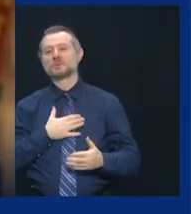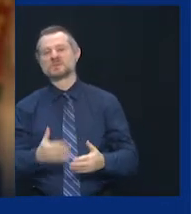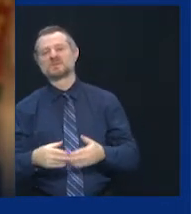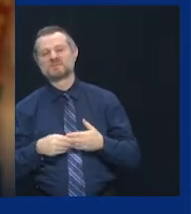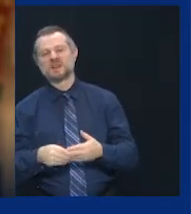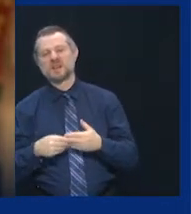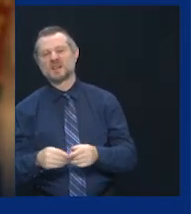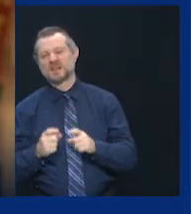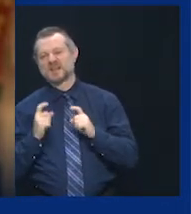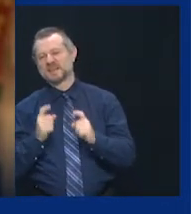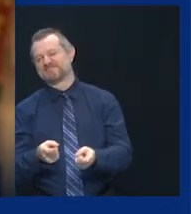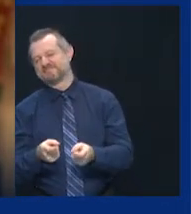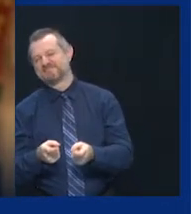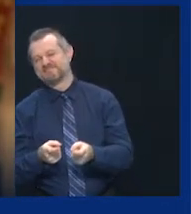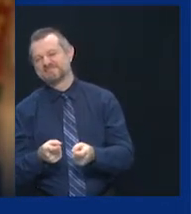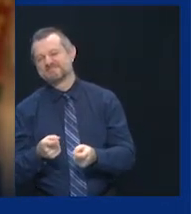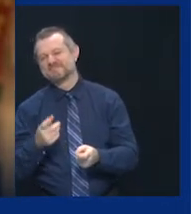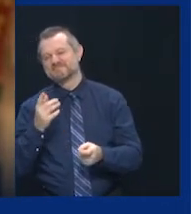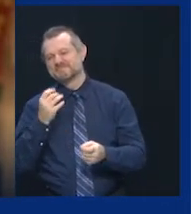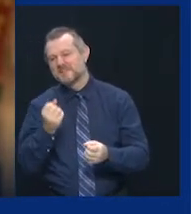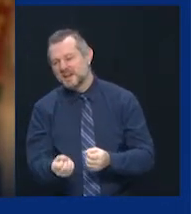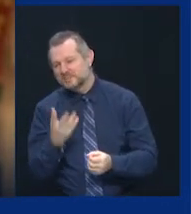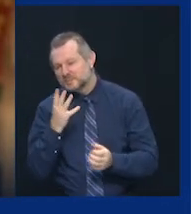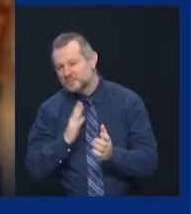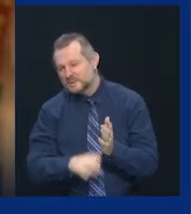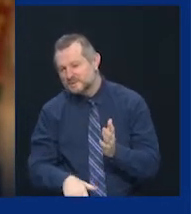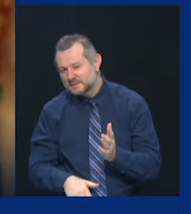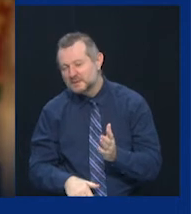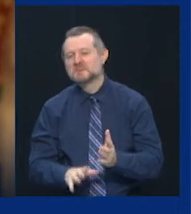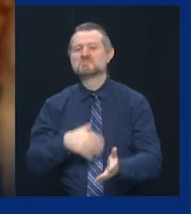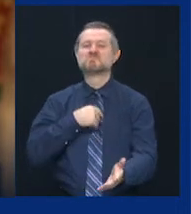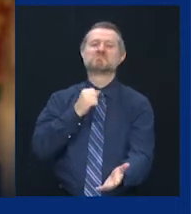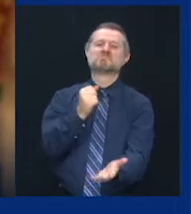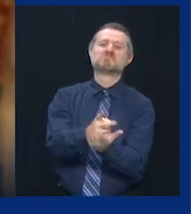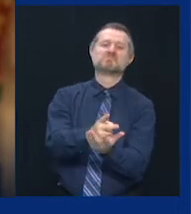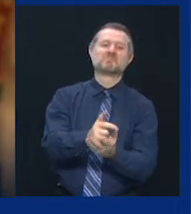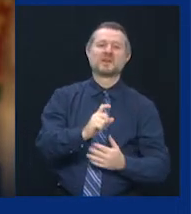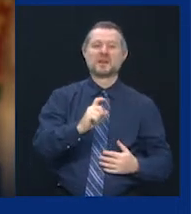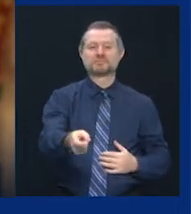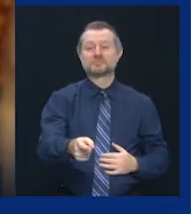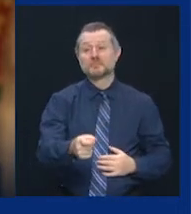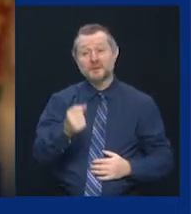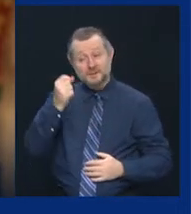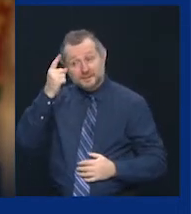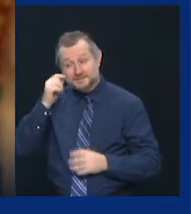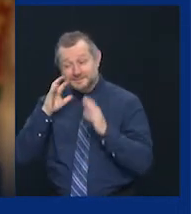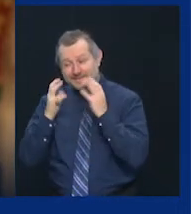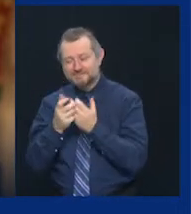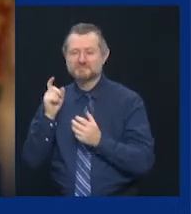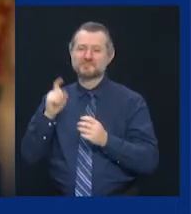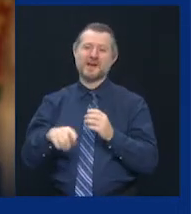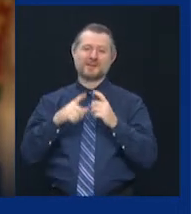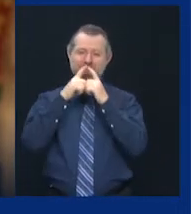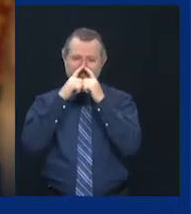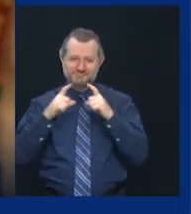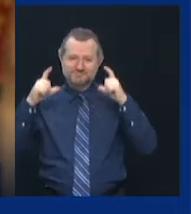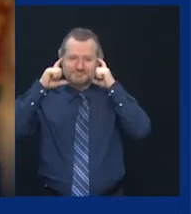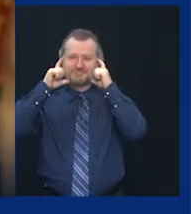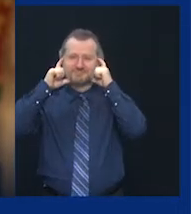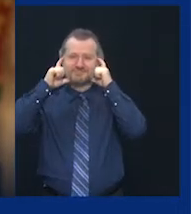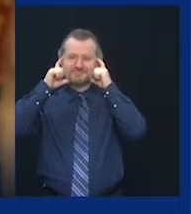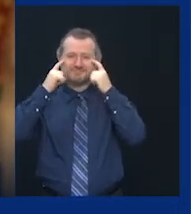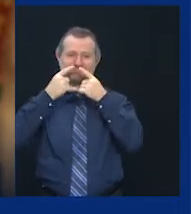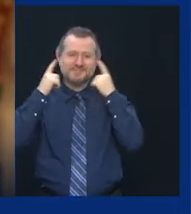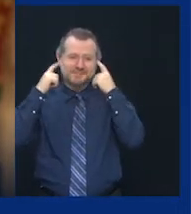granted the quarantine waiver, but Santa is required to wear a mask this year.